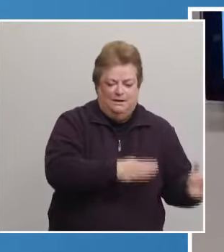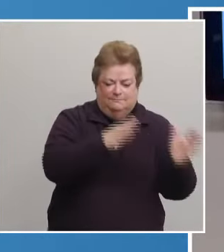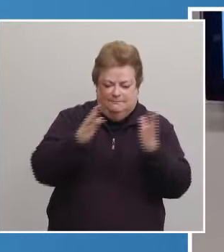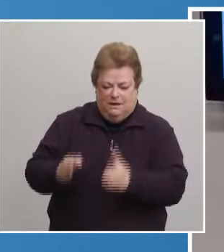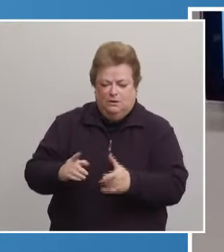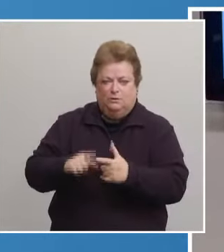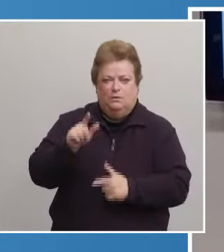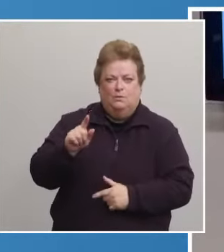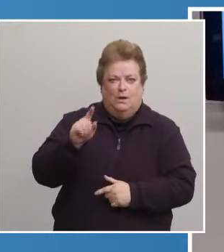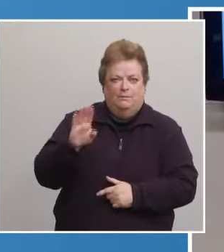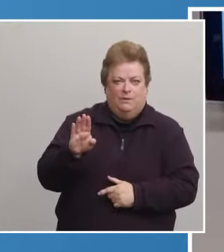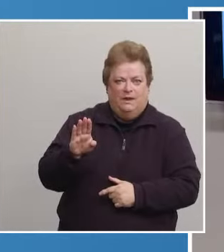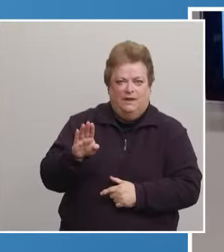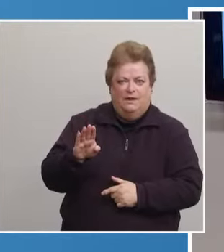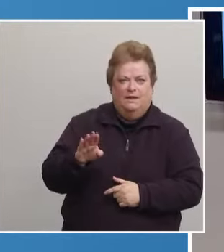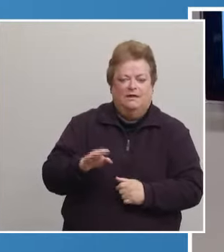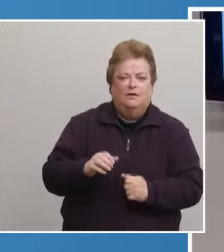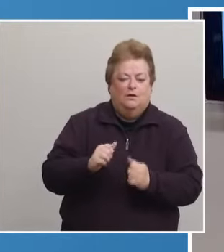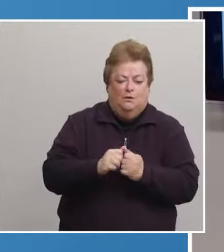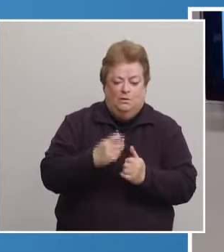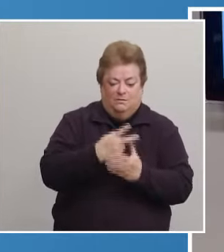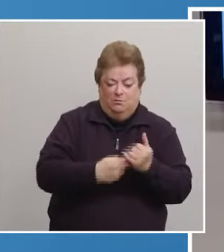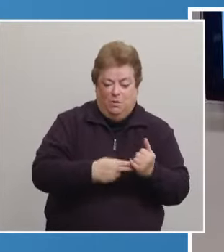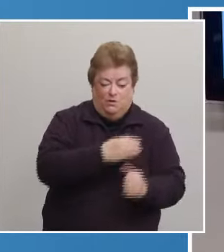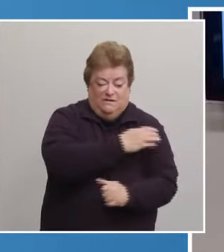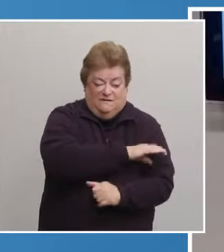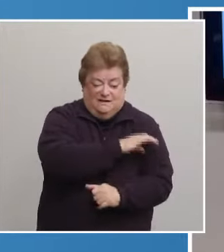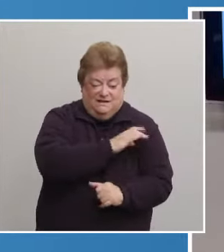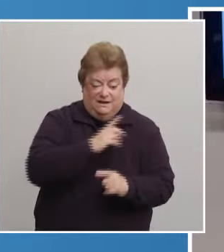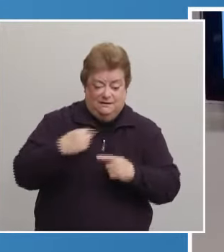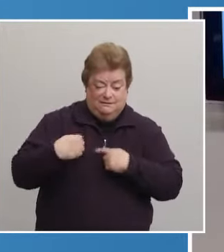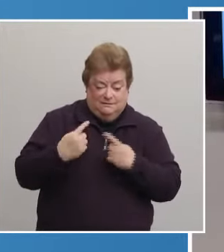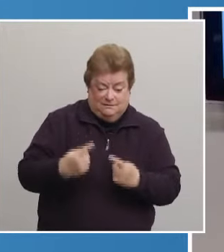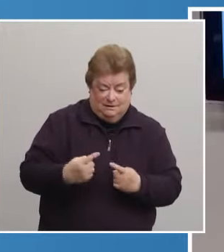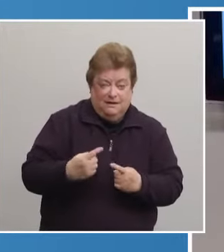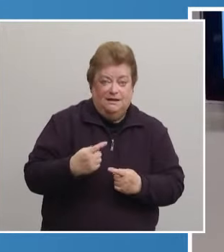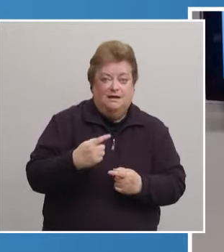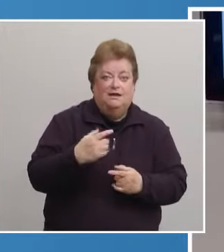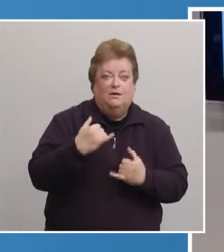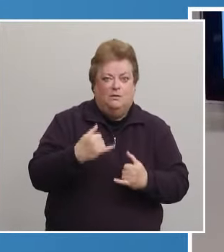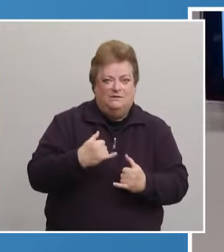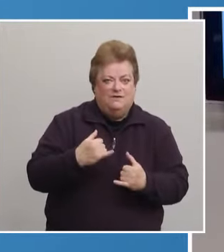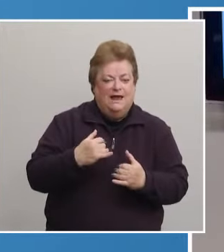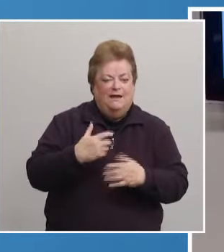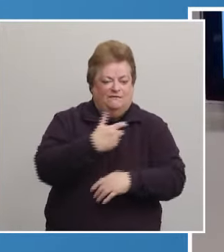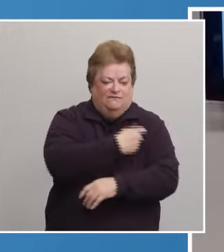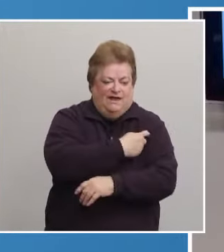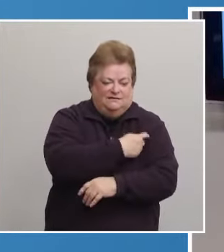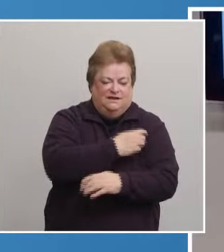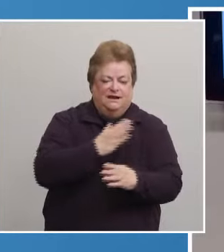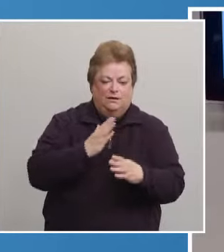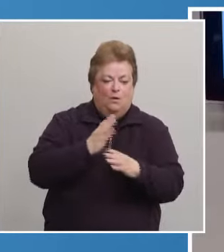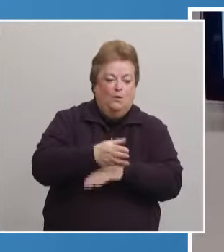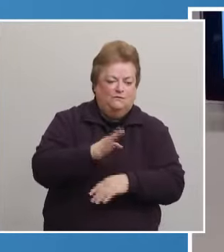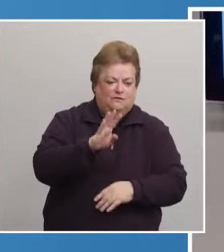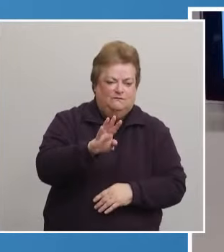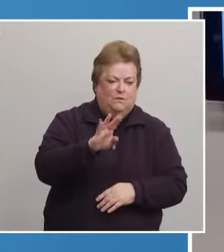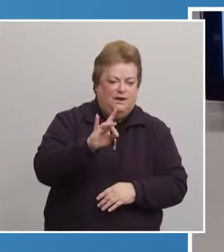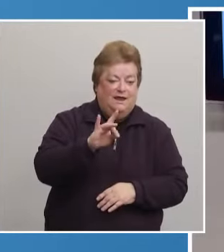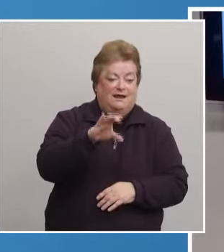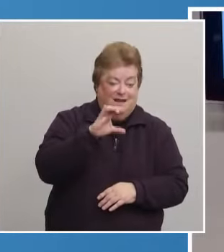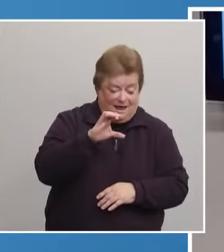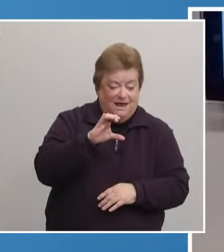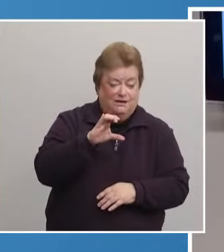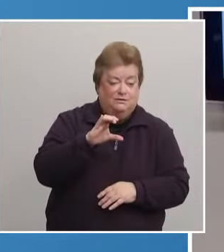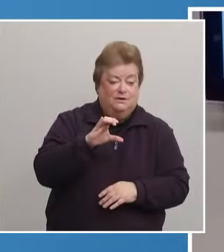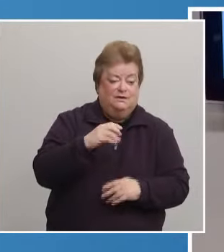that clinic and the first one a week earlier, we have vaccinated, as the mayor said, around 4,800 health care professionals in the